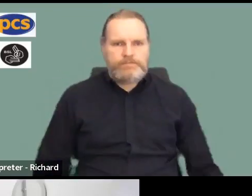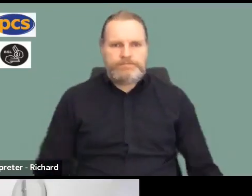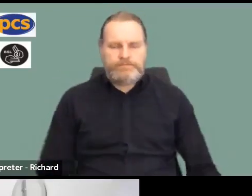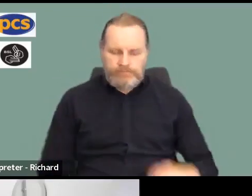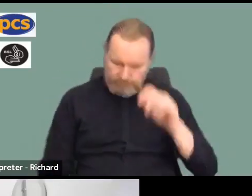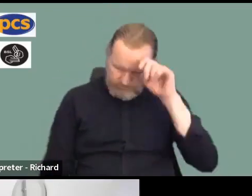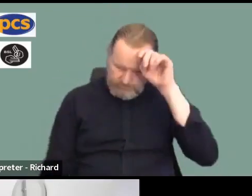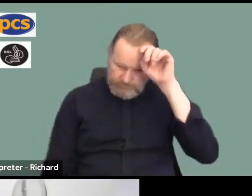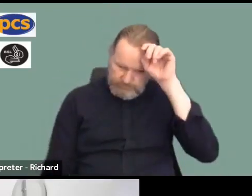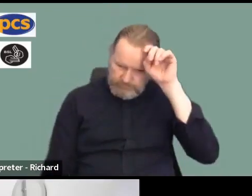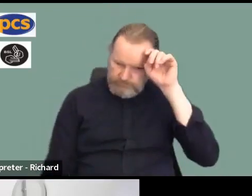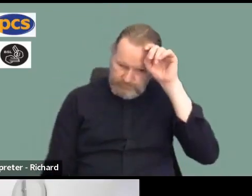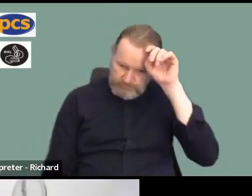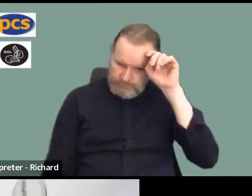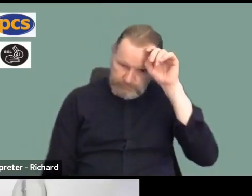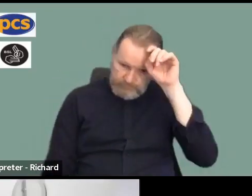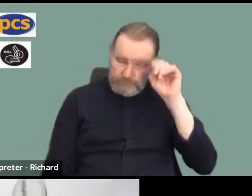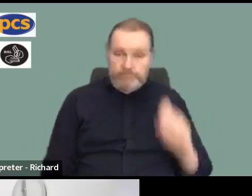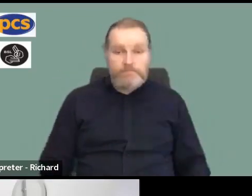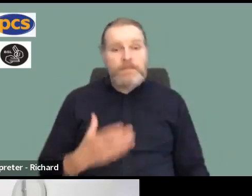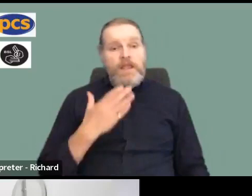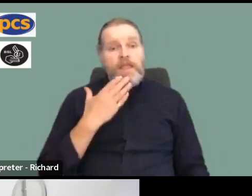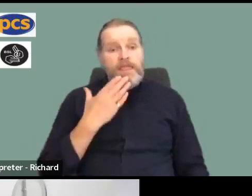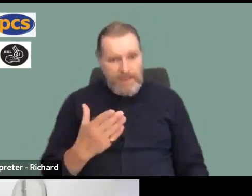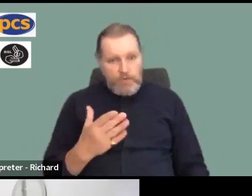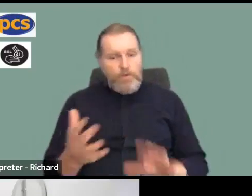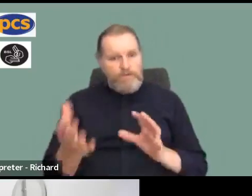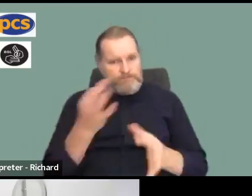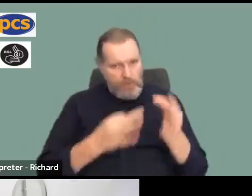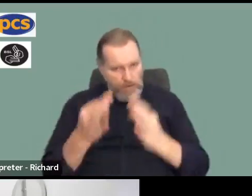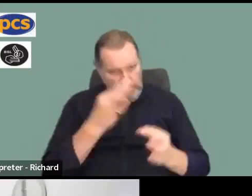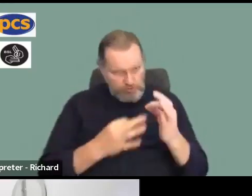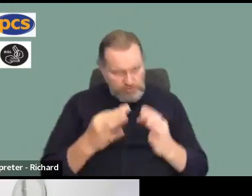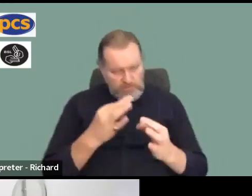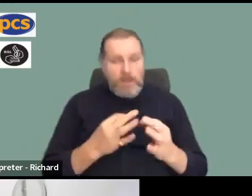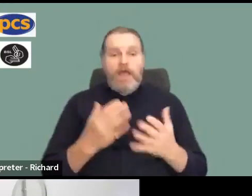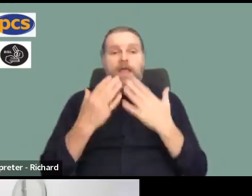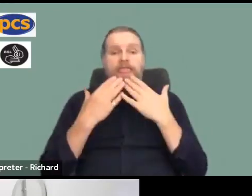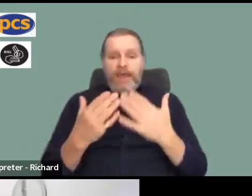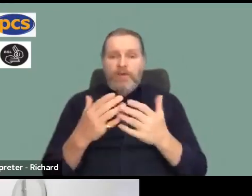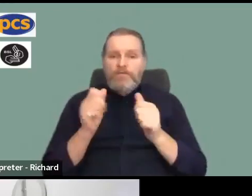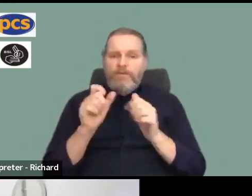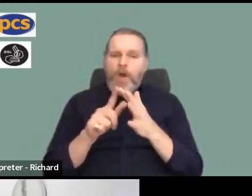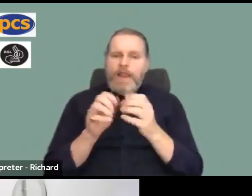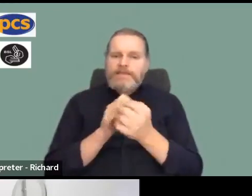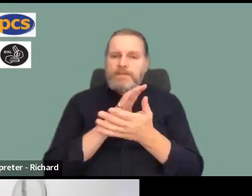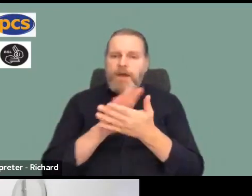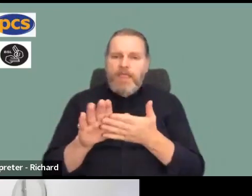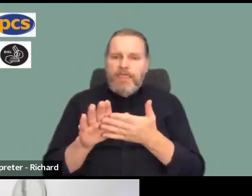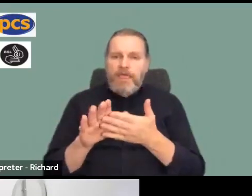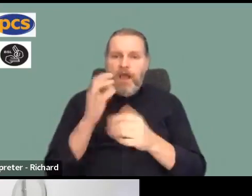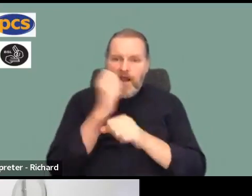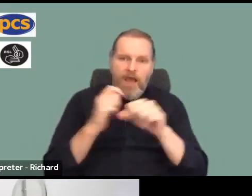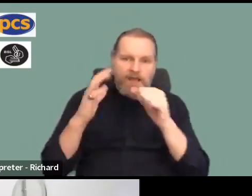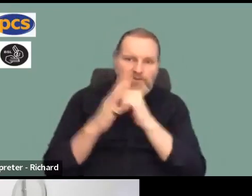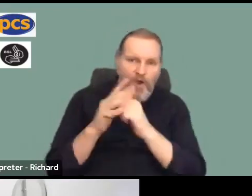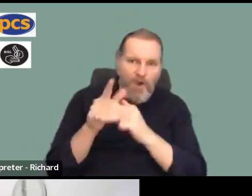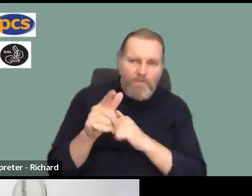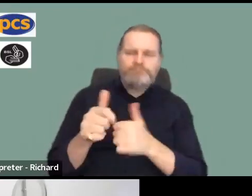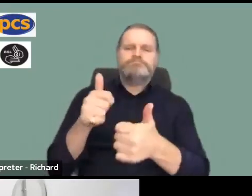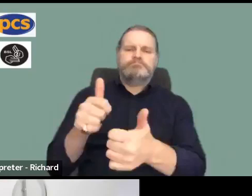Yeah, thanks very much. So, firstly, a big thank you to Elizabeth, then, and all Elizabeth's colleagues who's doing the business up in Glasgow, I think it was.